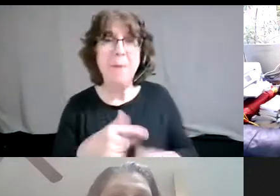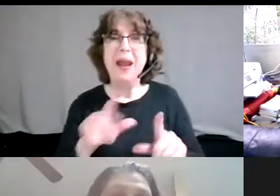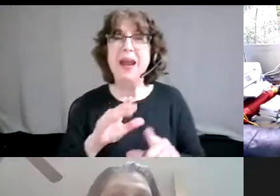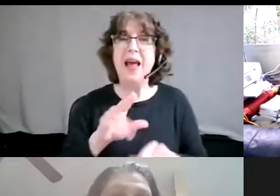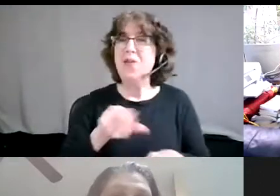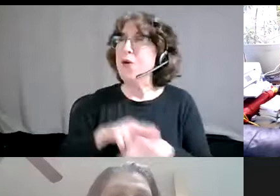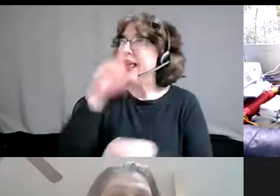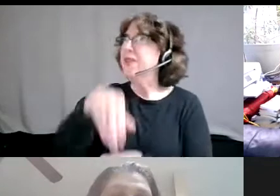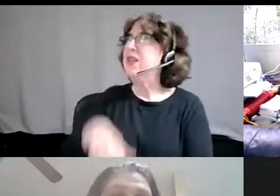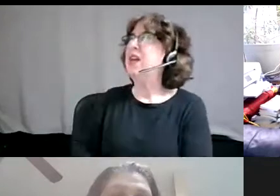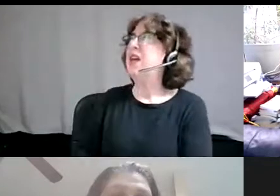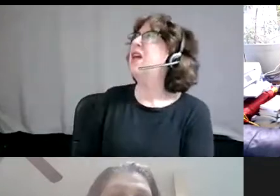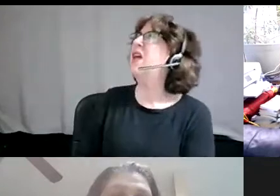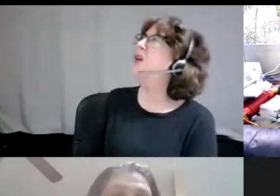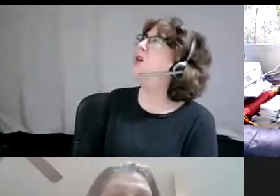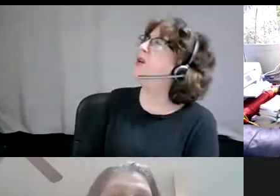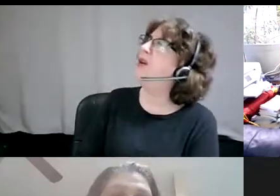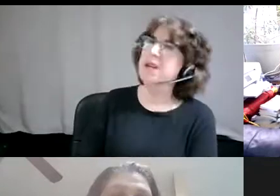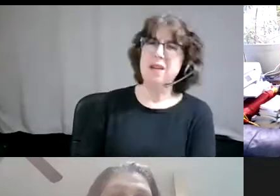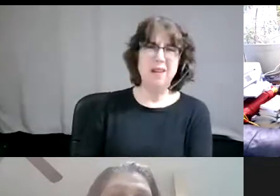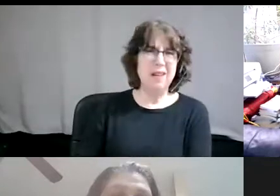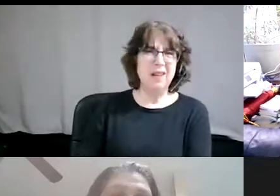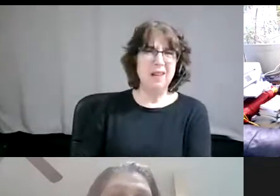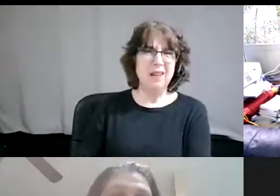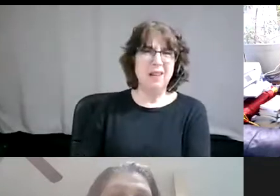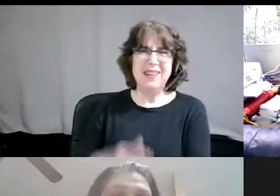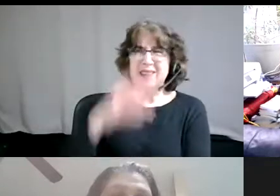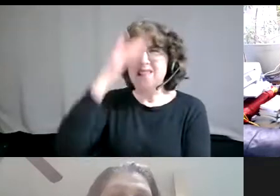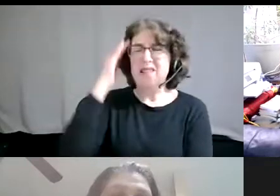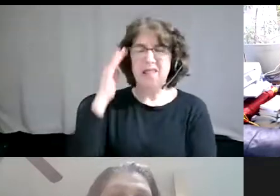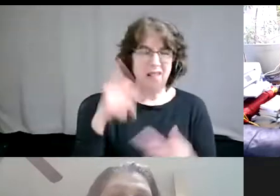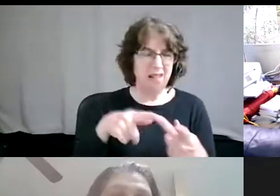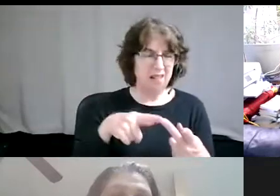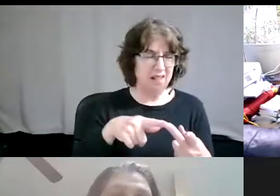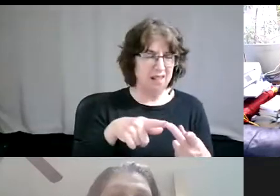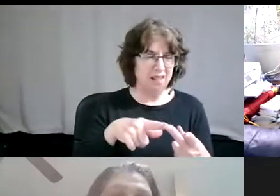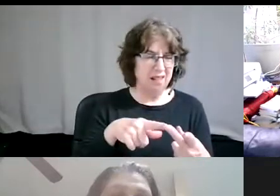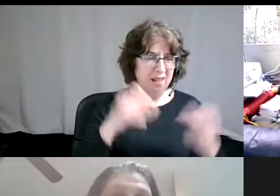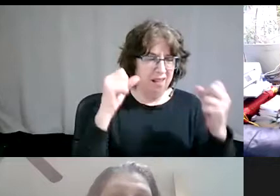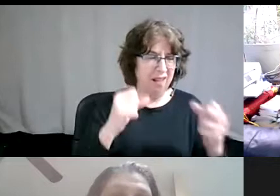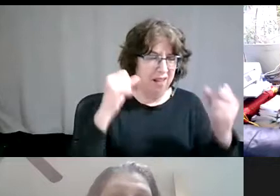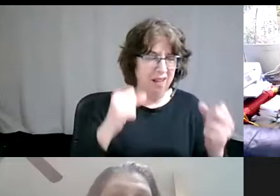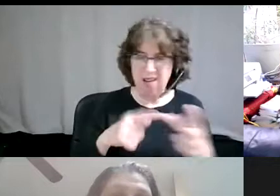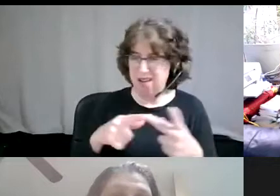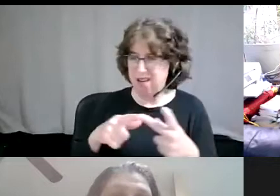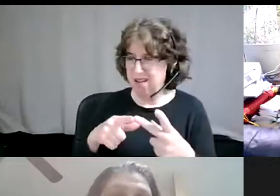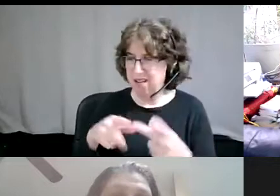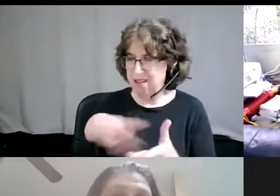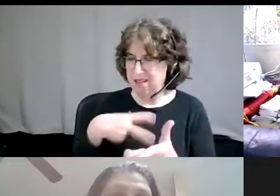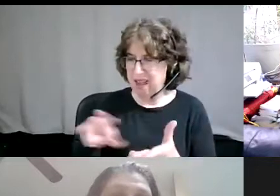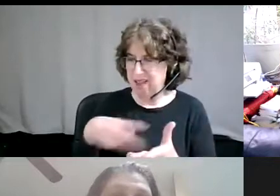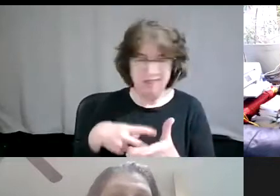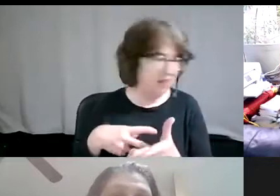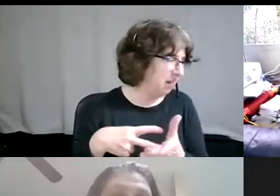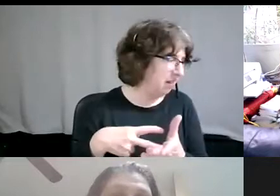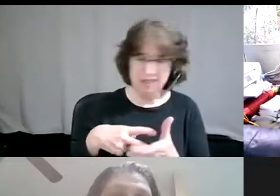I don't think this is going to, you know, satisfy the issues of, of being an elephant, being in a space that's meant